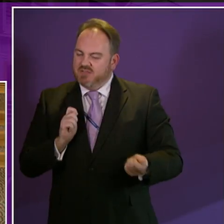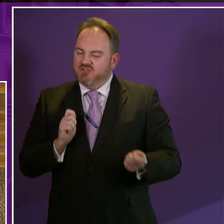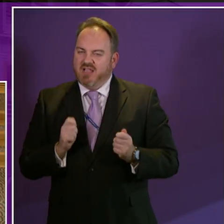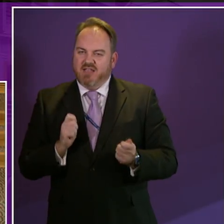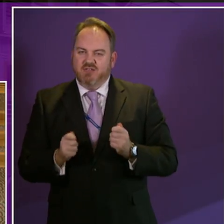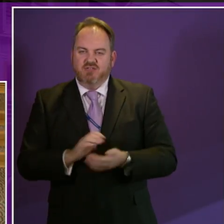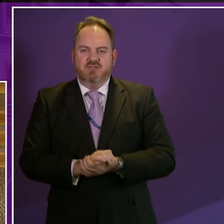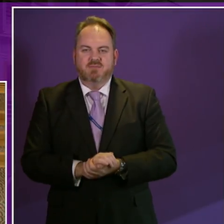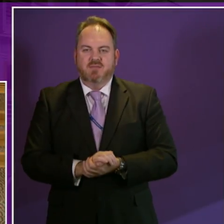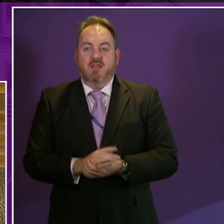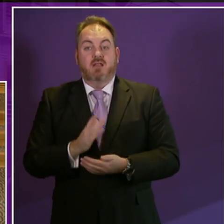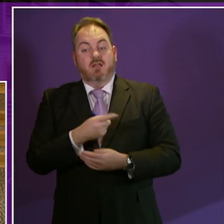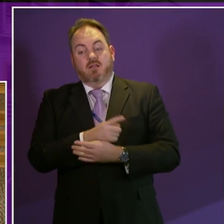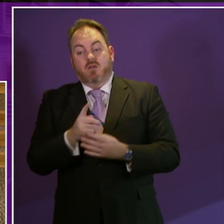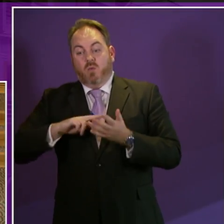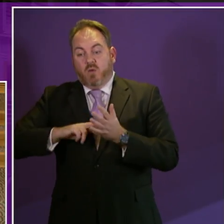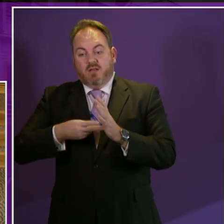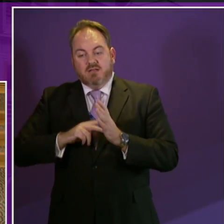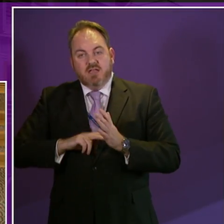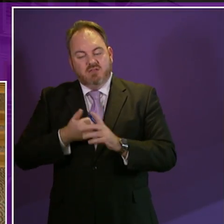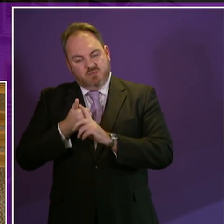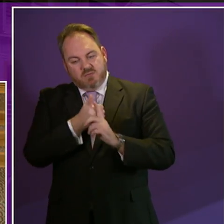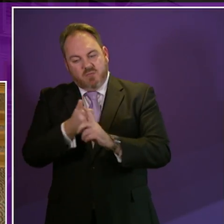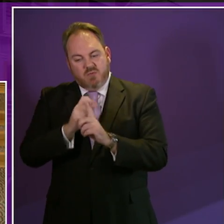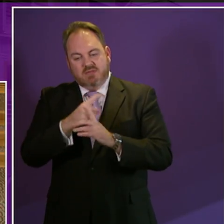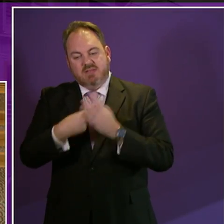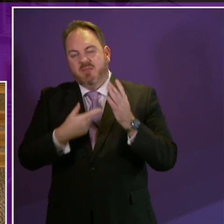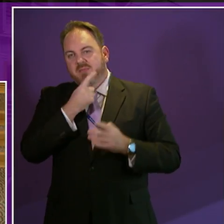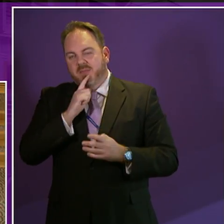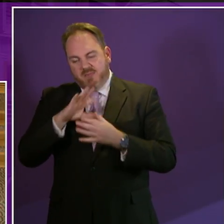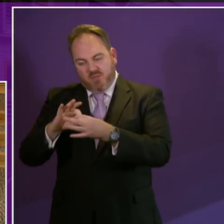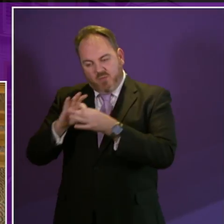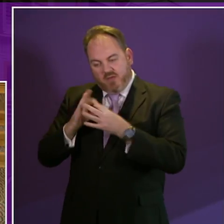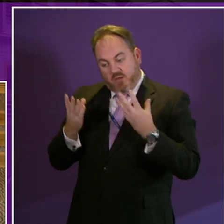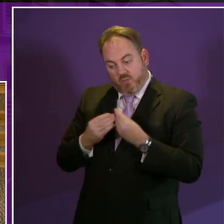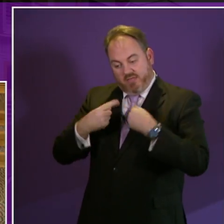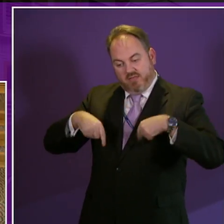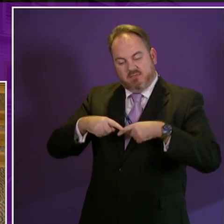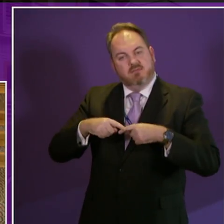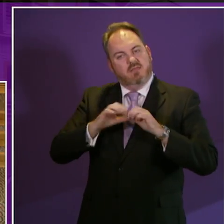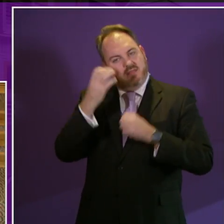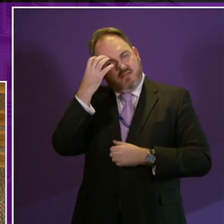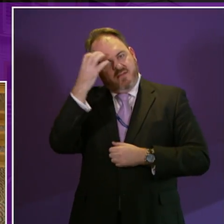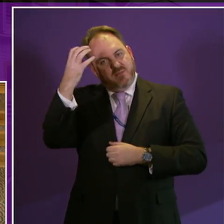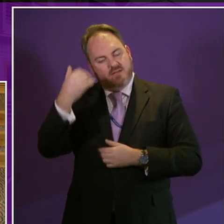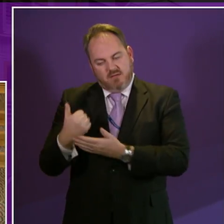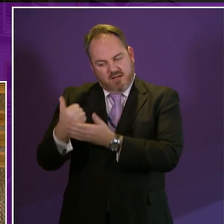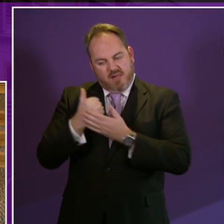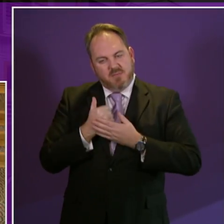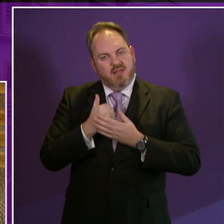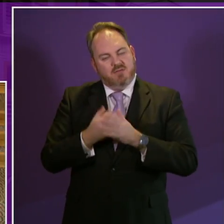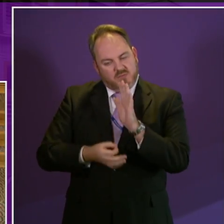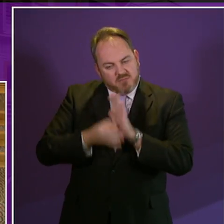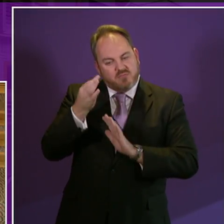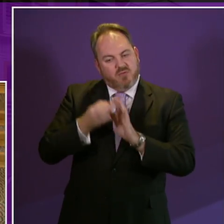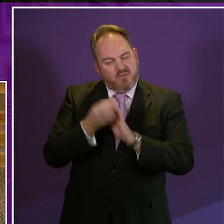organisations that represent them have worked incredibly hard with us to identify the critical actions we need to take to